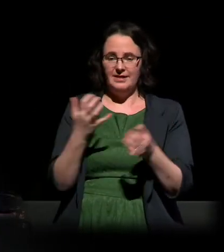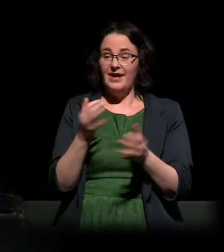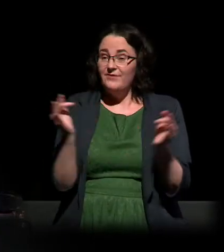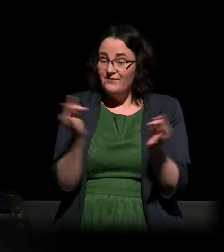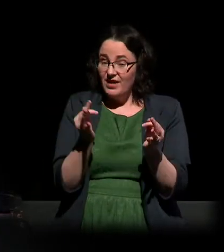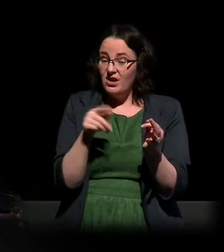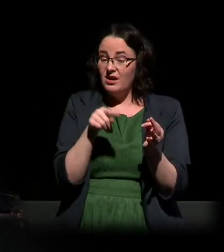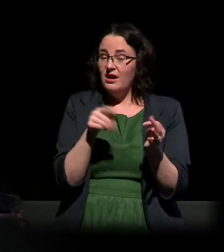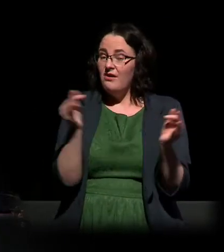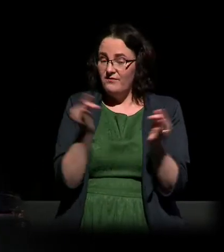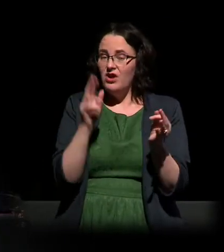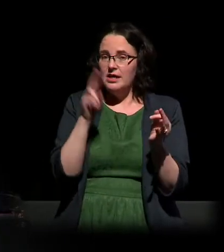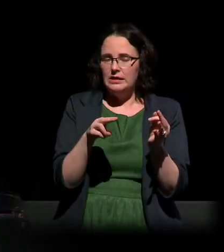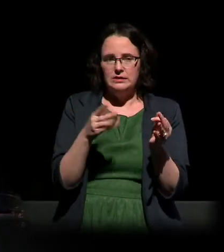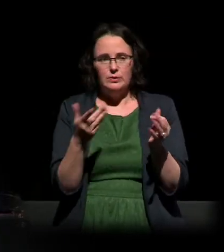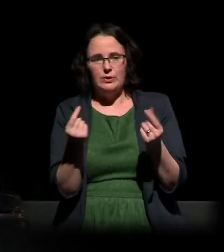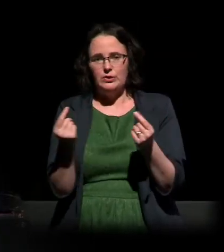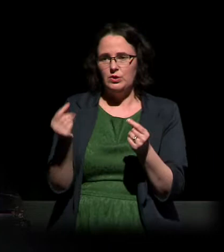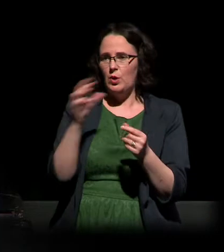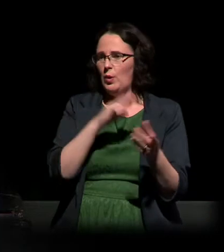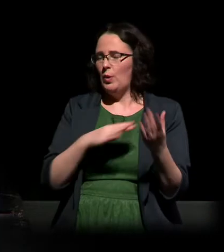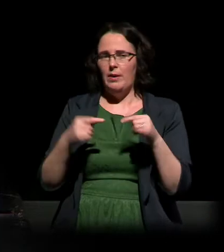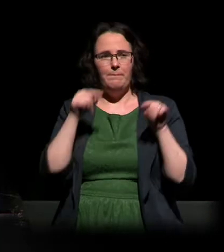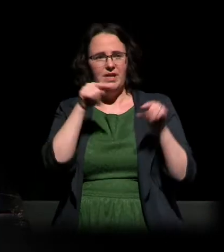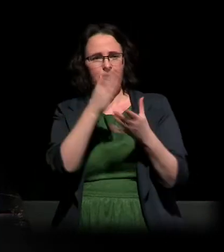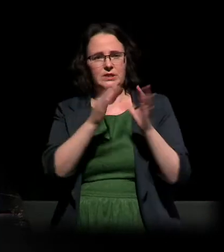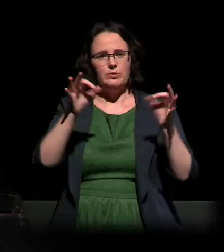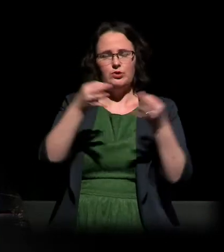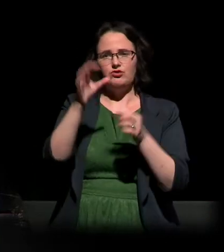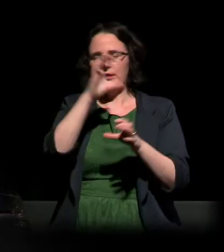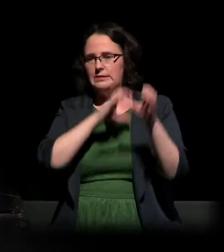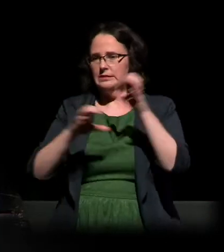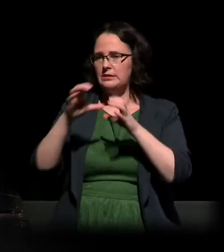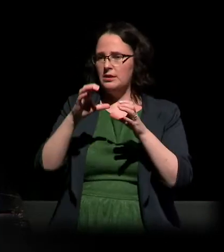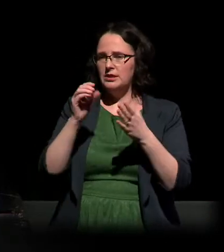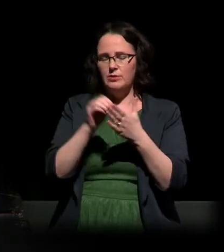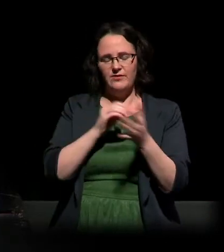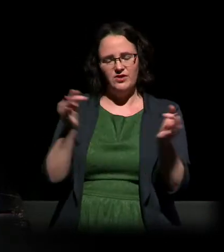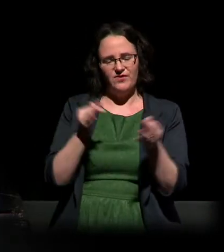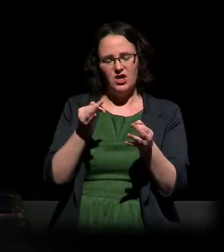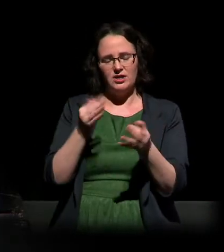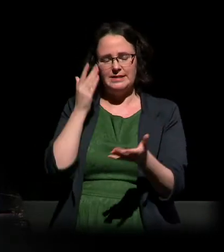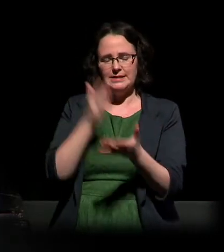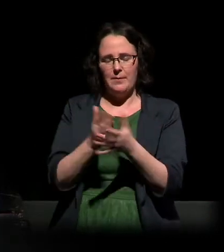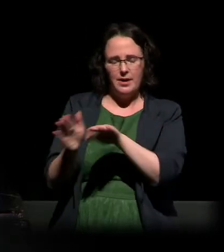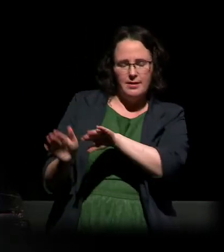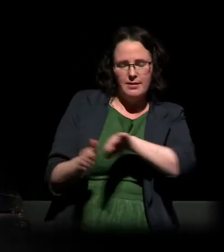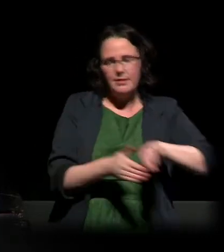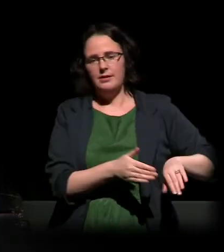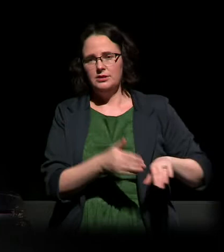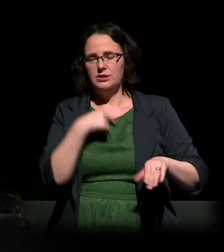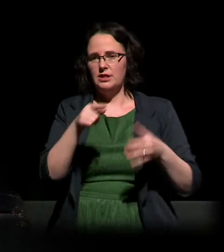for someone or some group to blame. So we must conquer fear so that it does not open the door to racism,